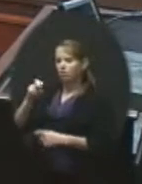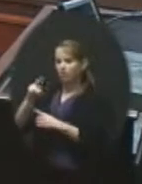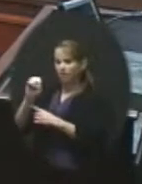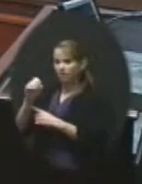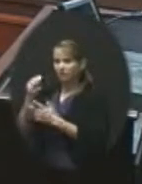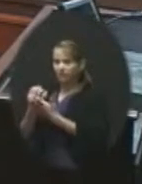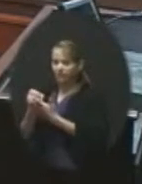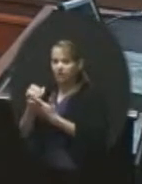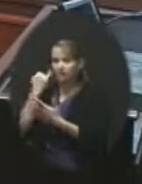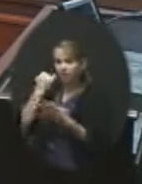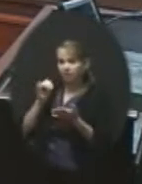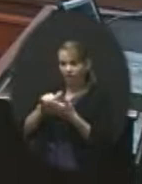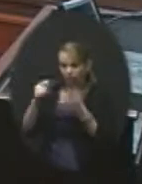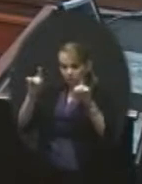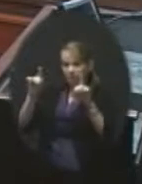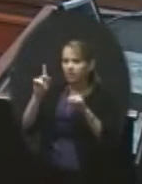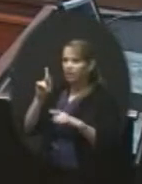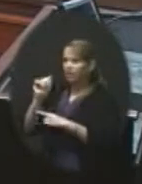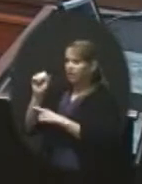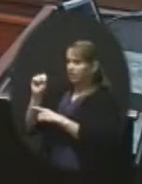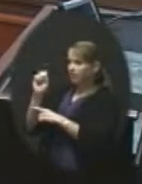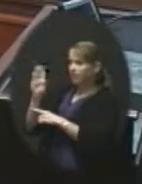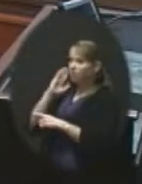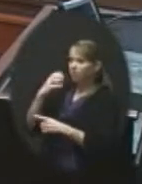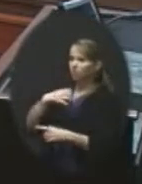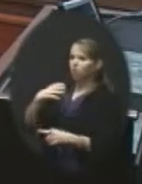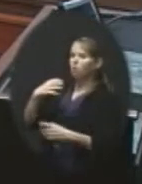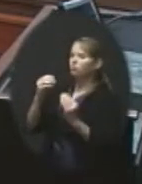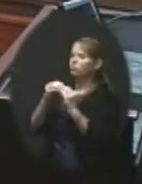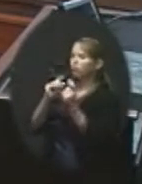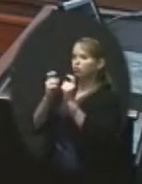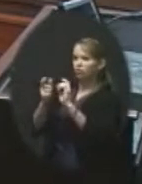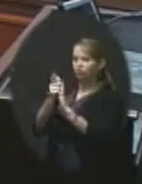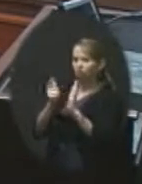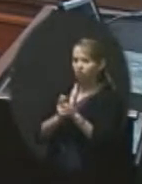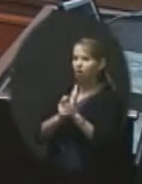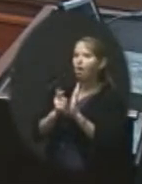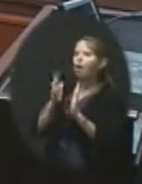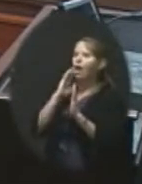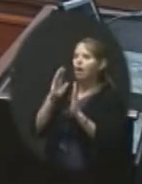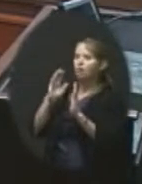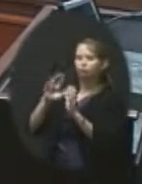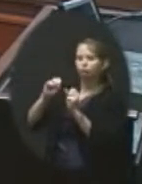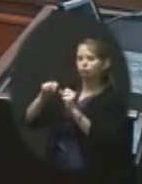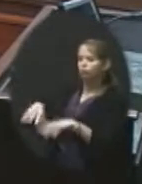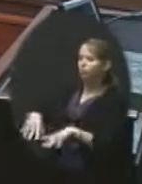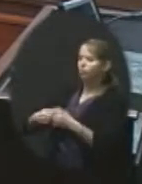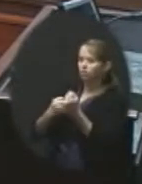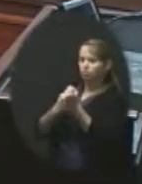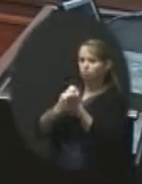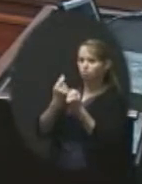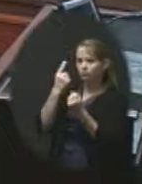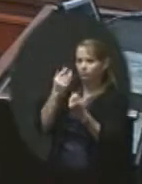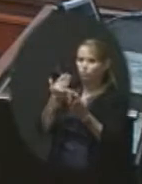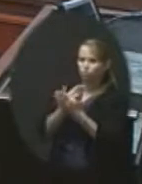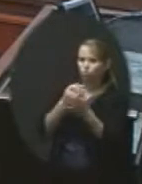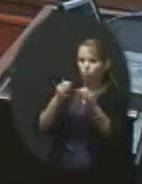accomplished, KASB would oppose further changes in the law and drop its support for a new trial on appeal.